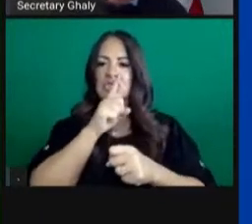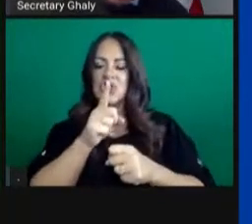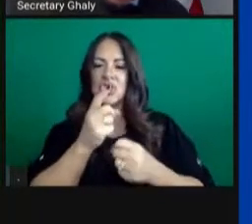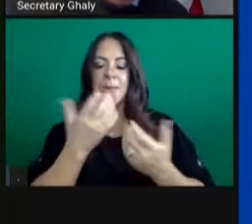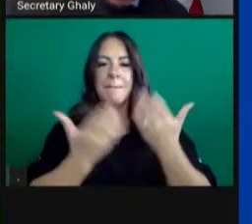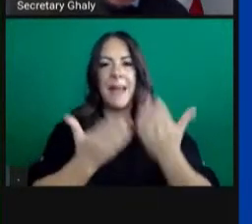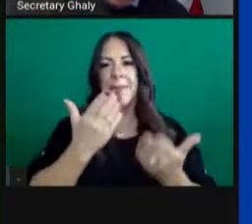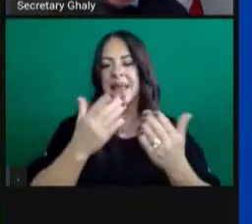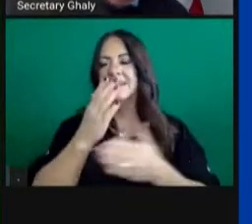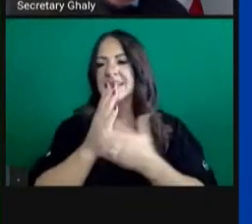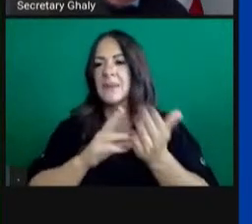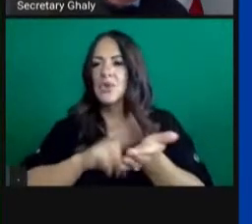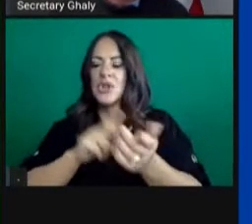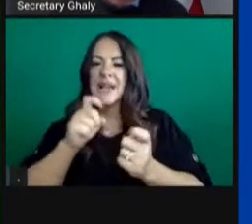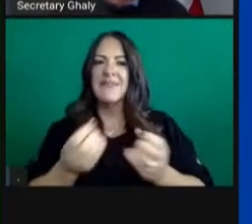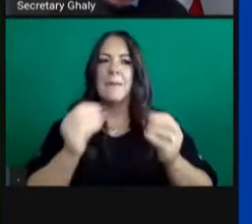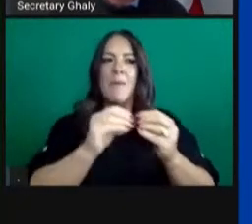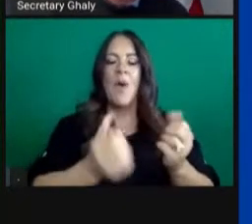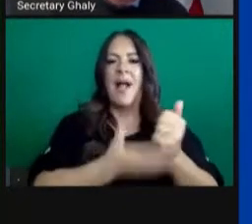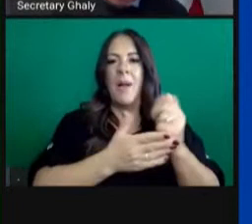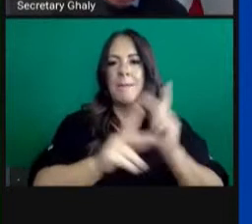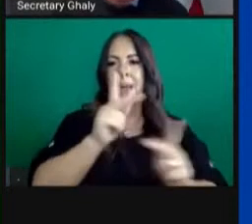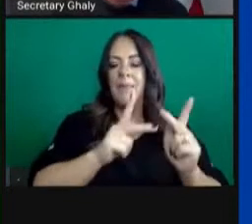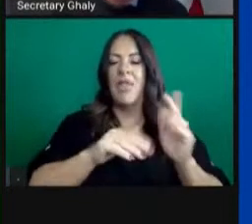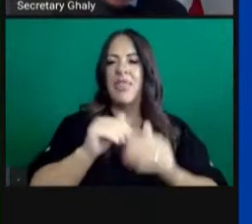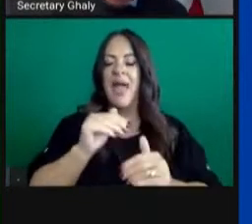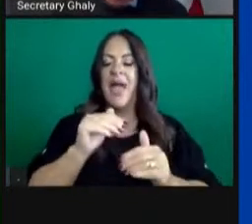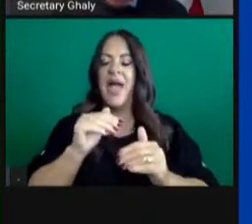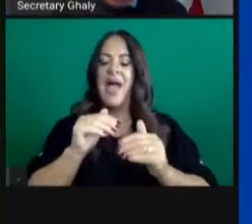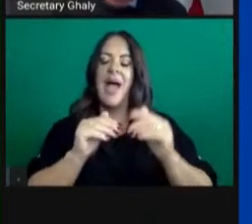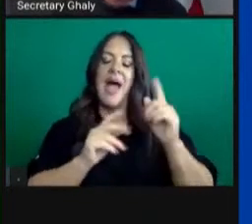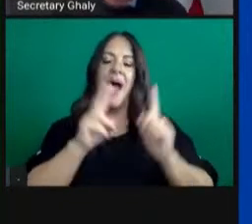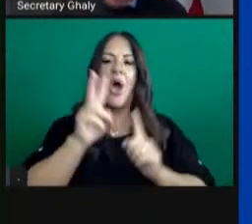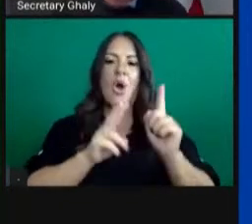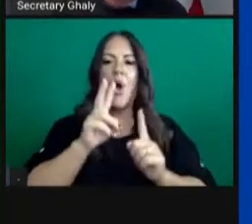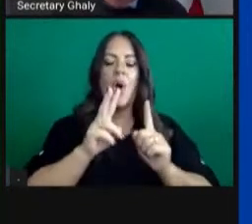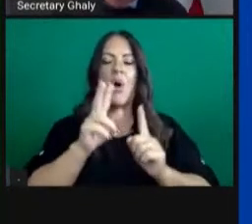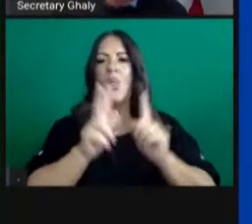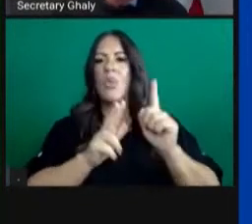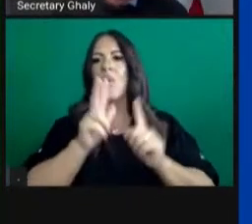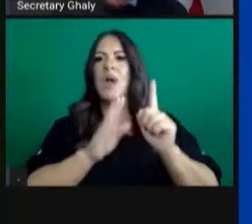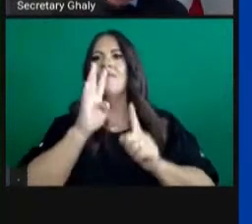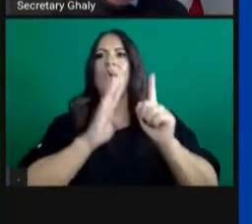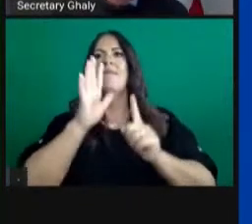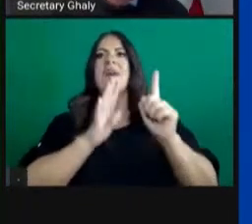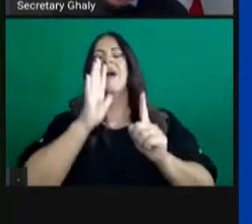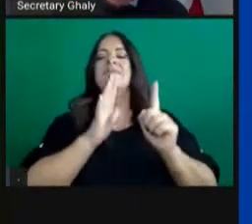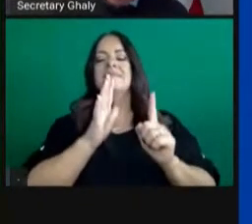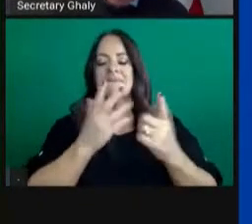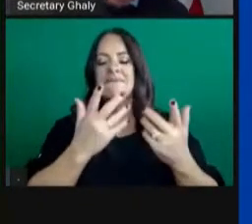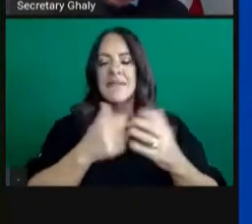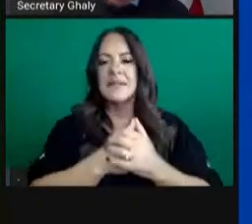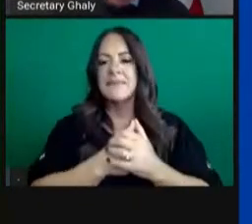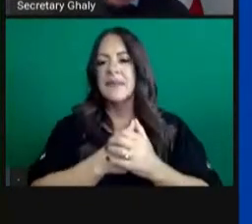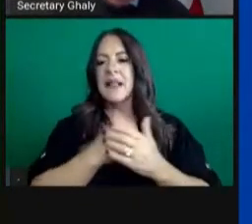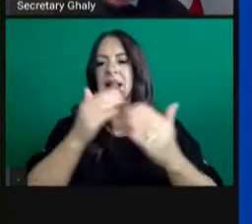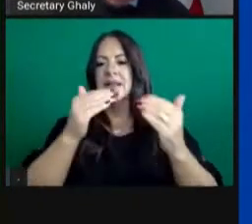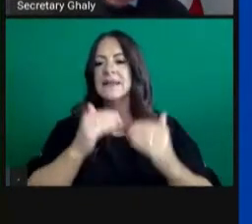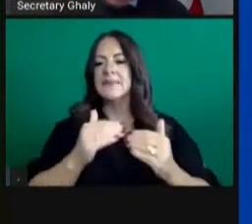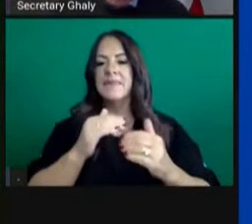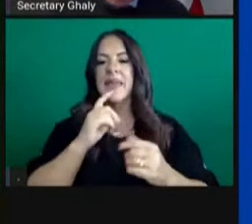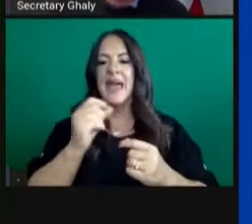occasionally reusing supplies that you would otherwise dispose of, again, doing that safely. And then levels of care,